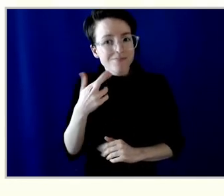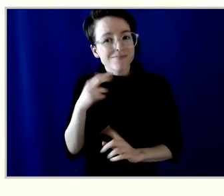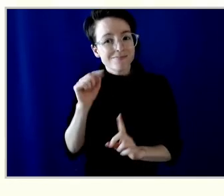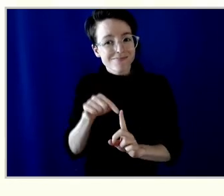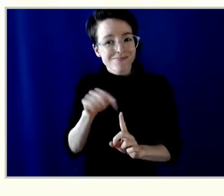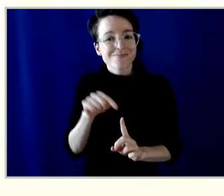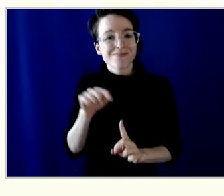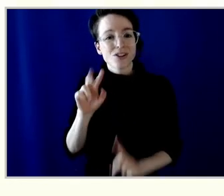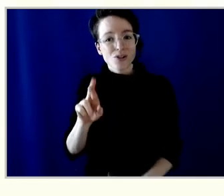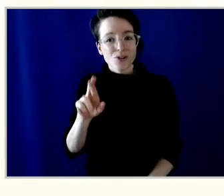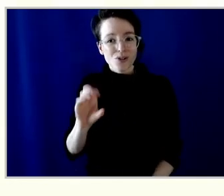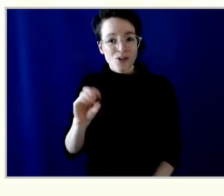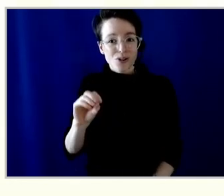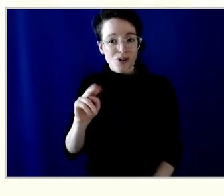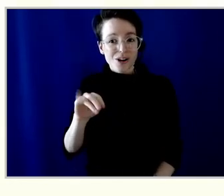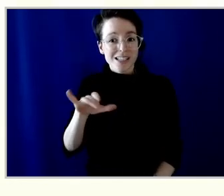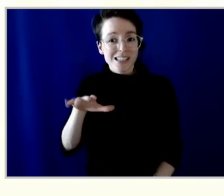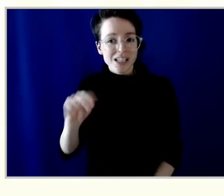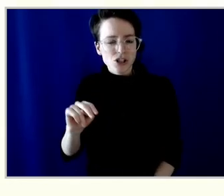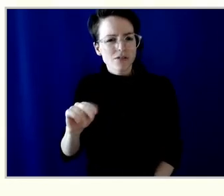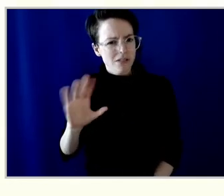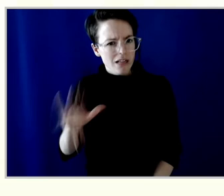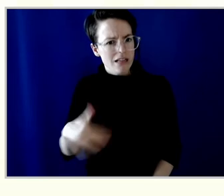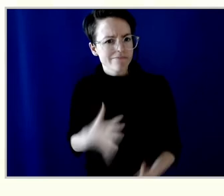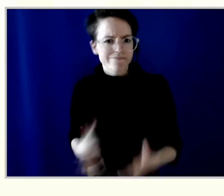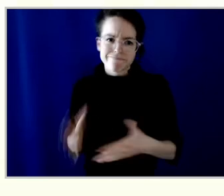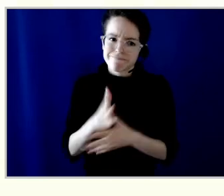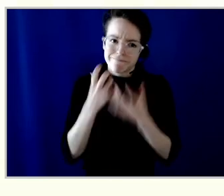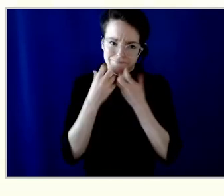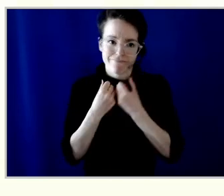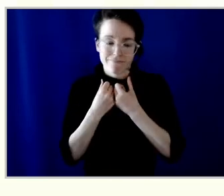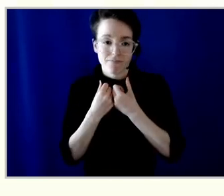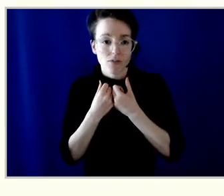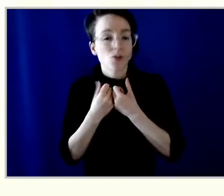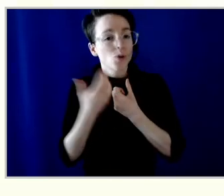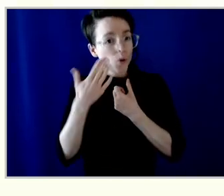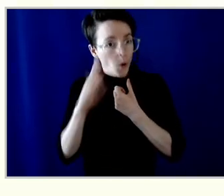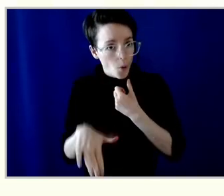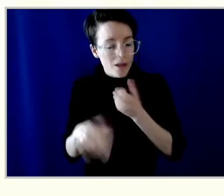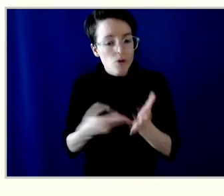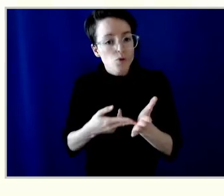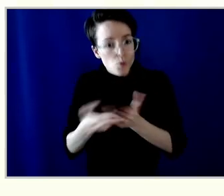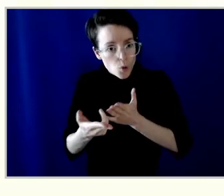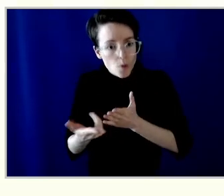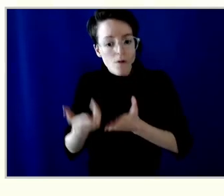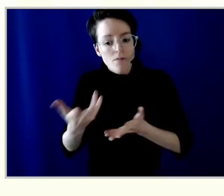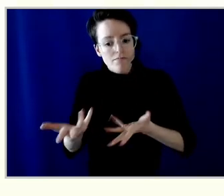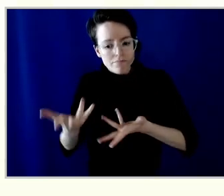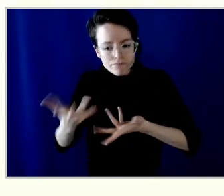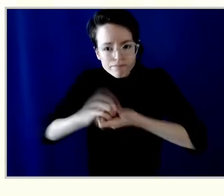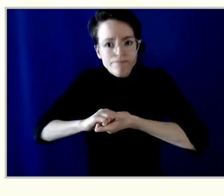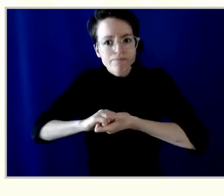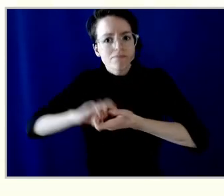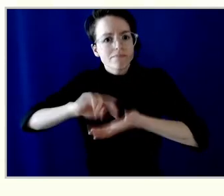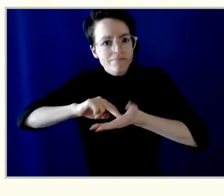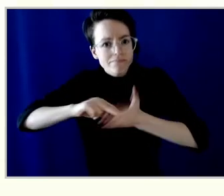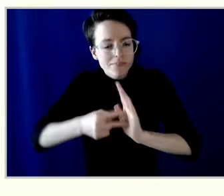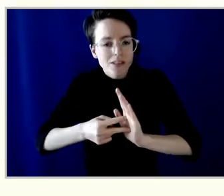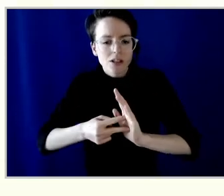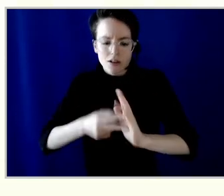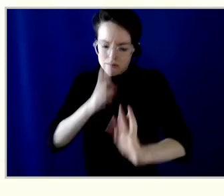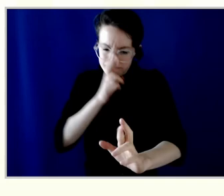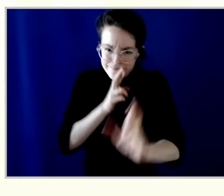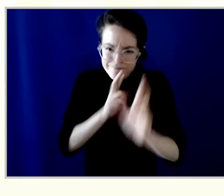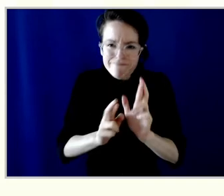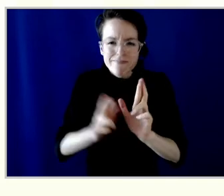true reconciliation starts with meaningful engagement, listening and respectful collaboration. Vancity continues